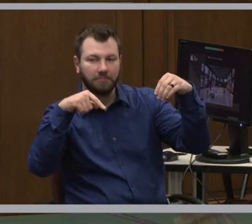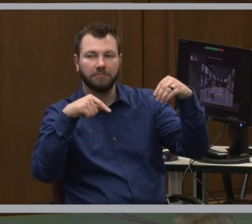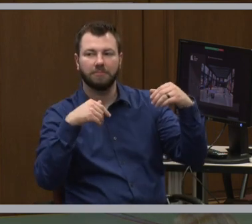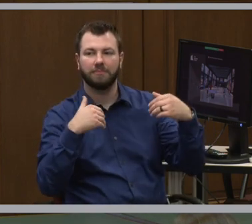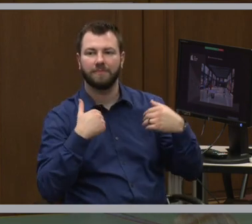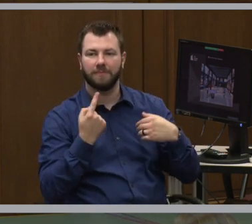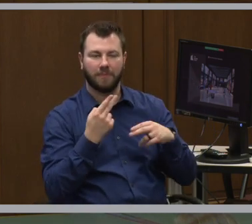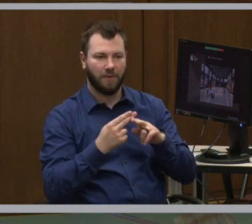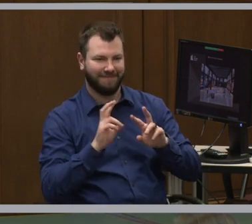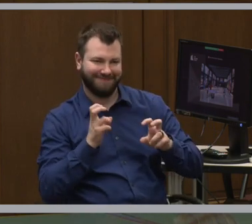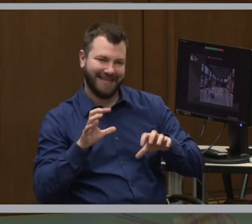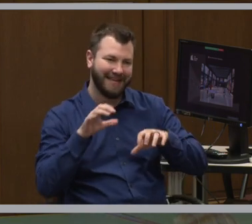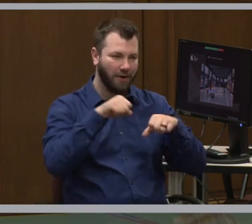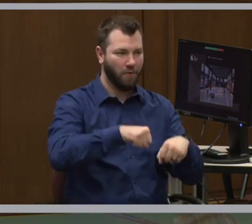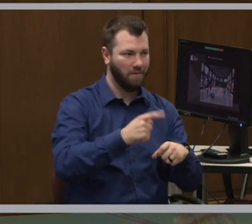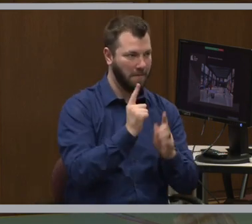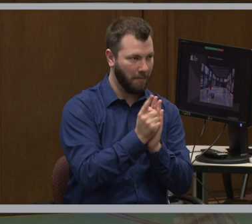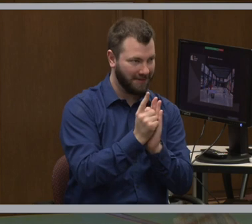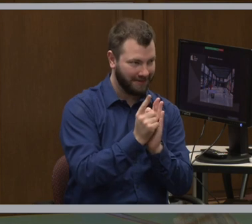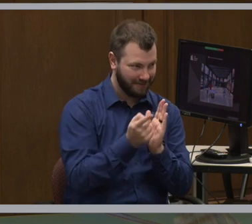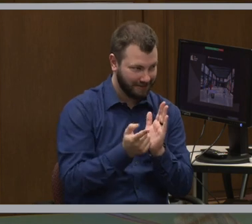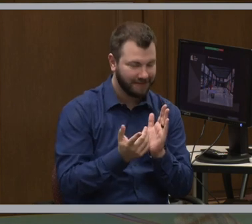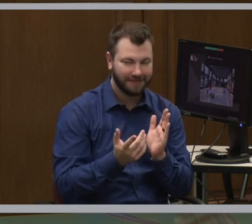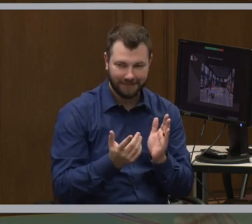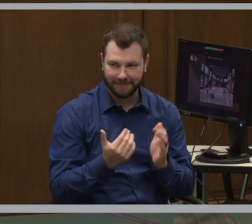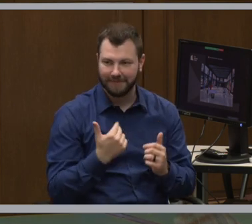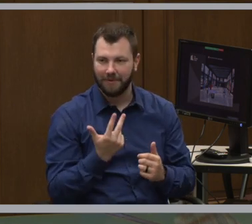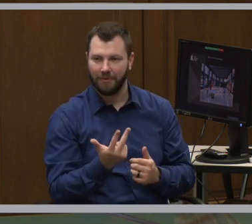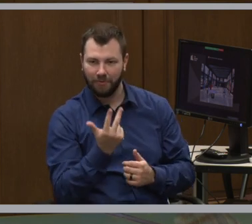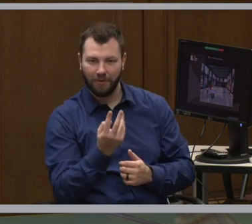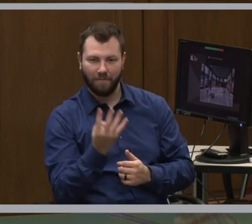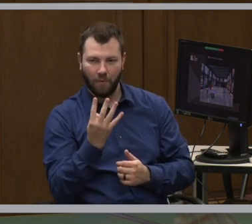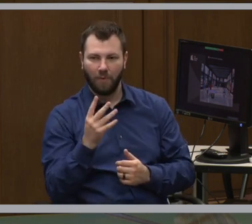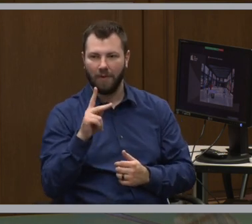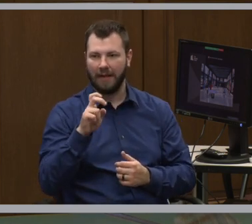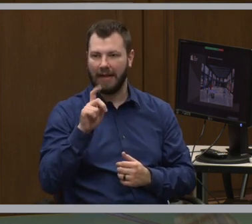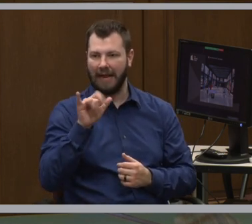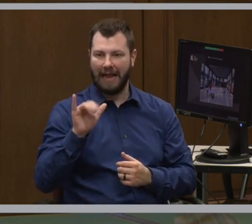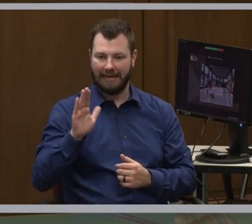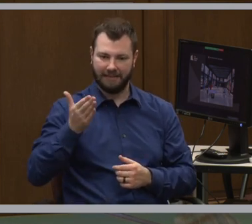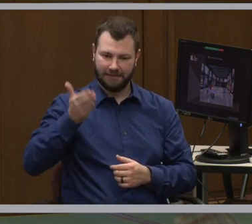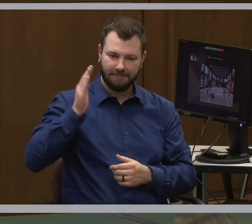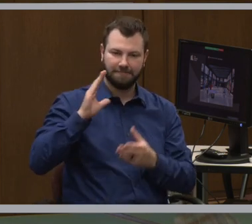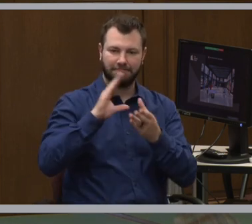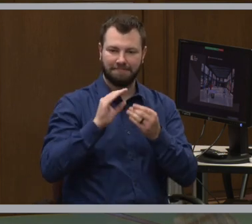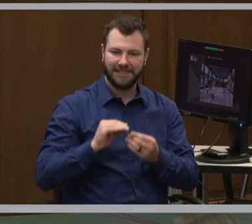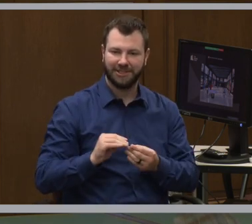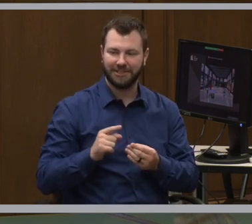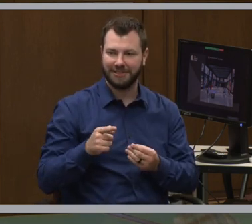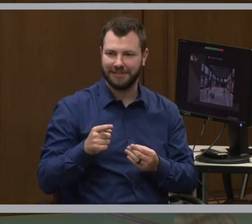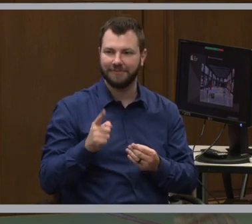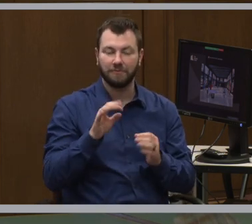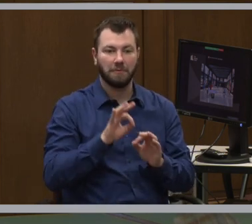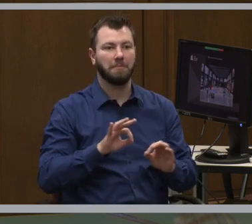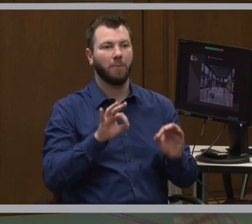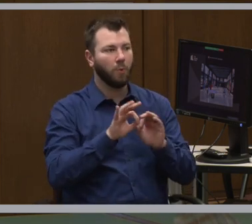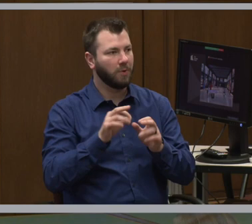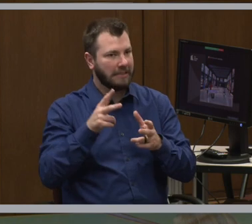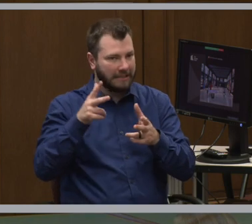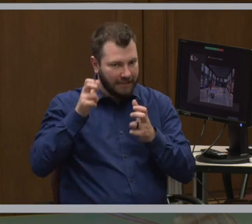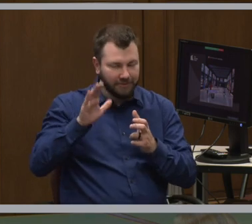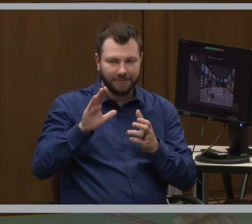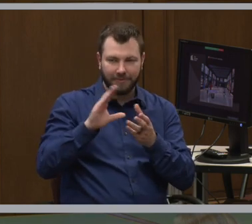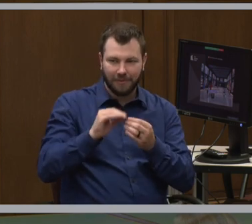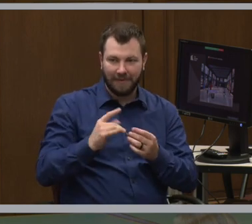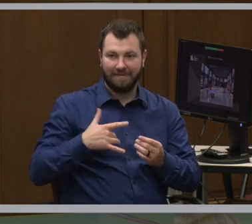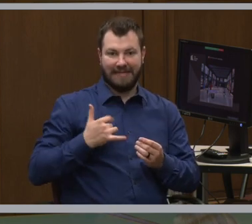called takeover moments. So there are three or four Kennedy speeches. It's very important that you could hear his words and sort of feel like